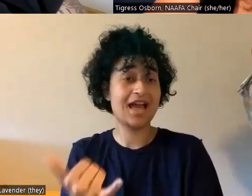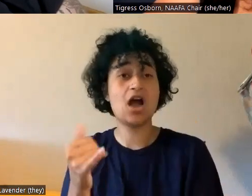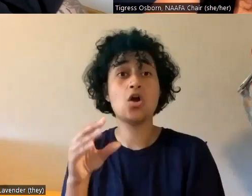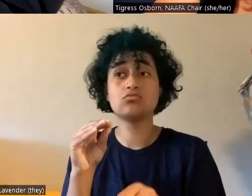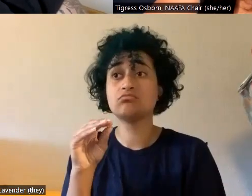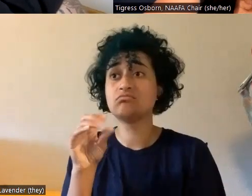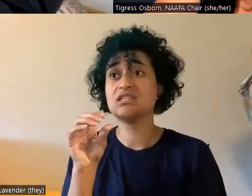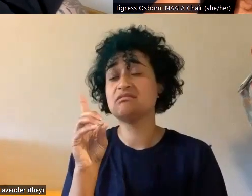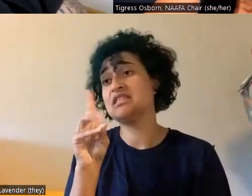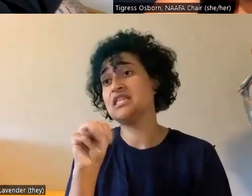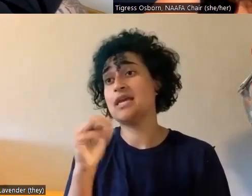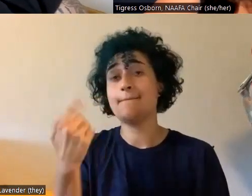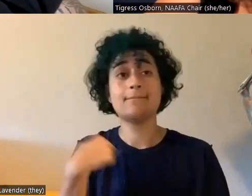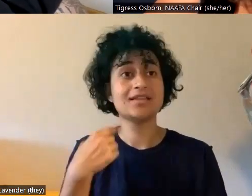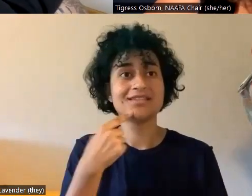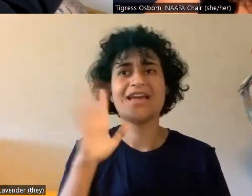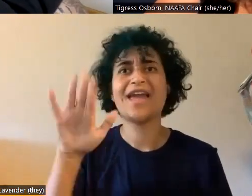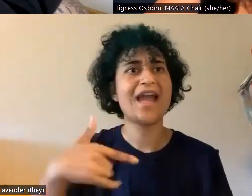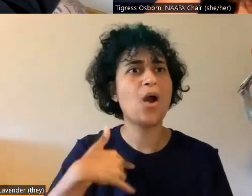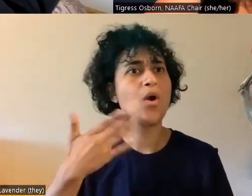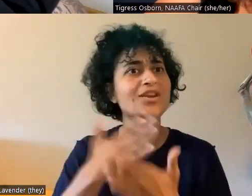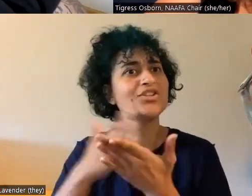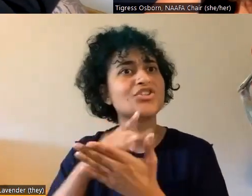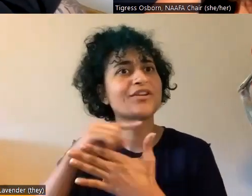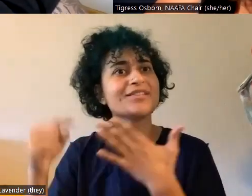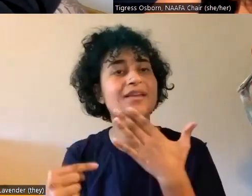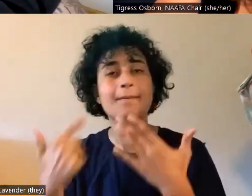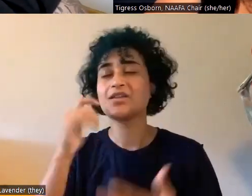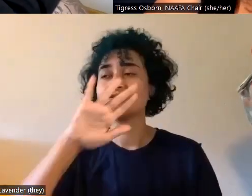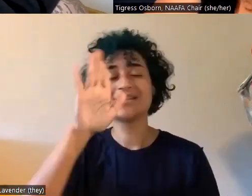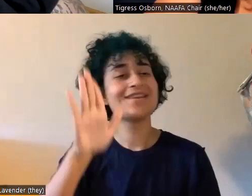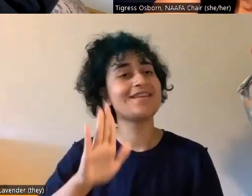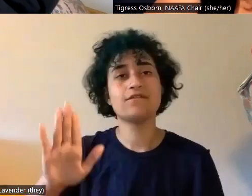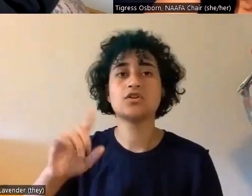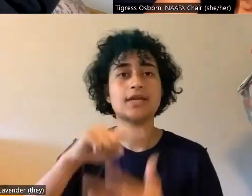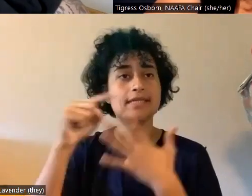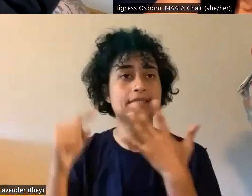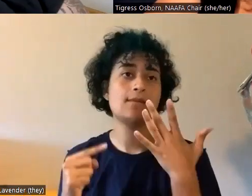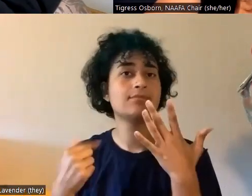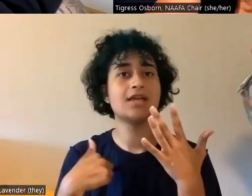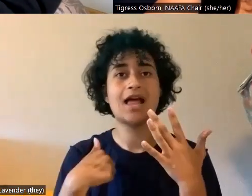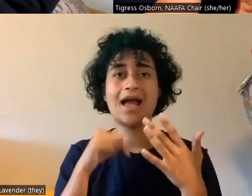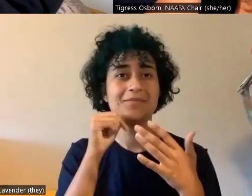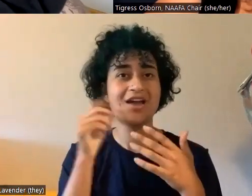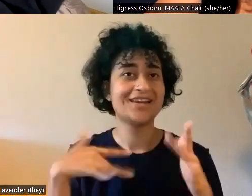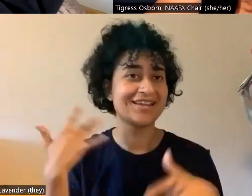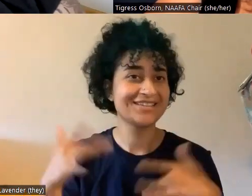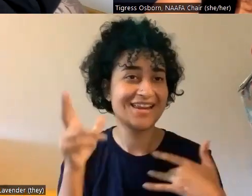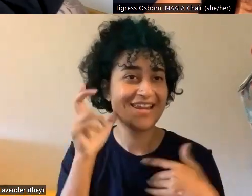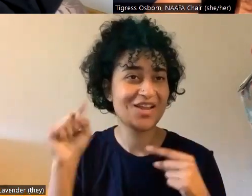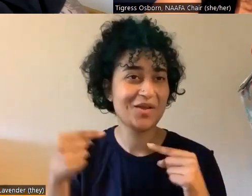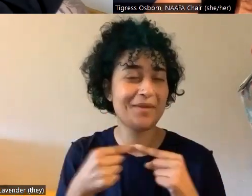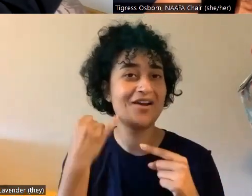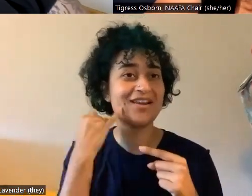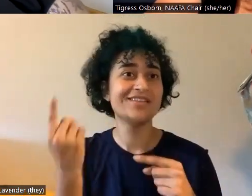things that you're like, I want to share this tip. Cause there's never a tip that I'm not excited to hear about, even if it's something